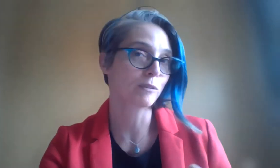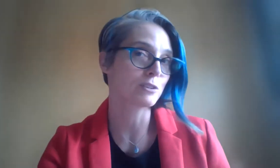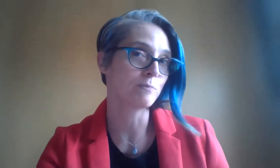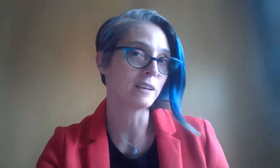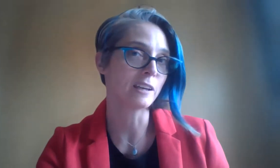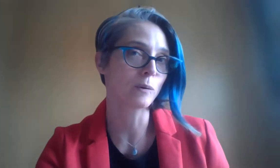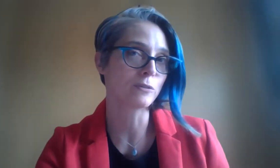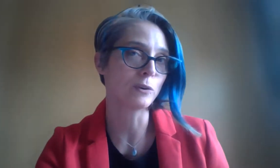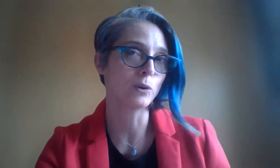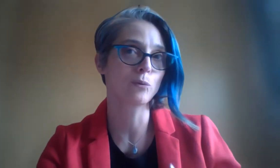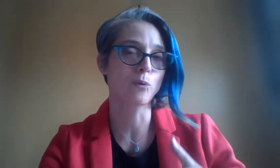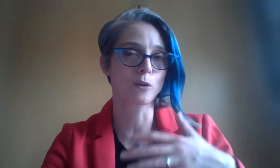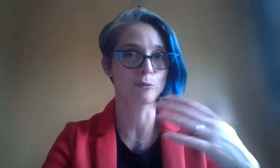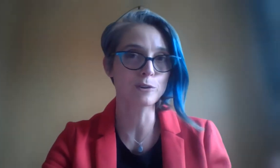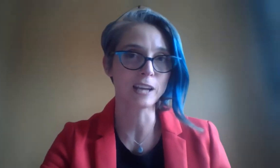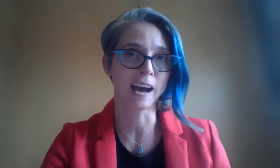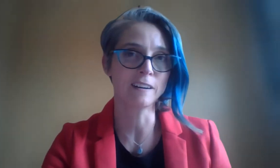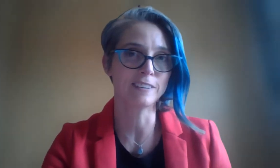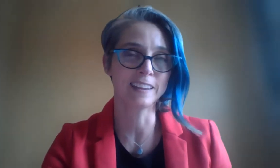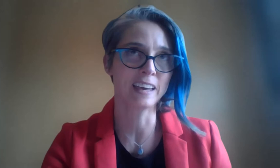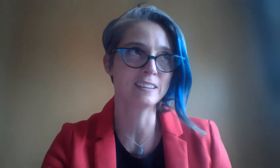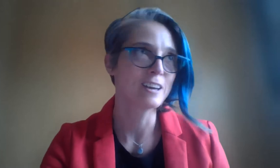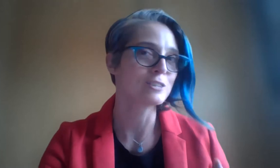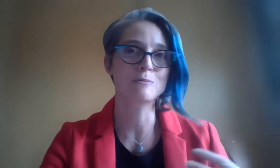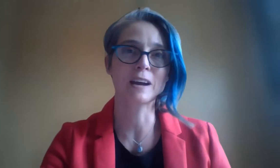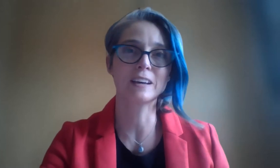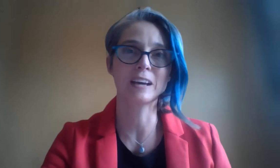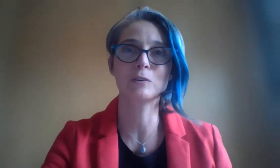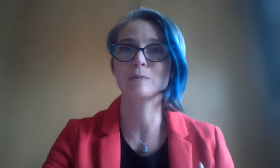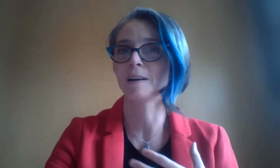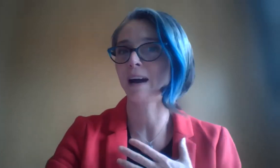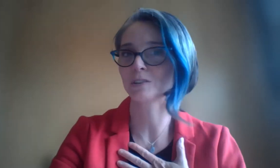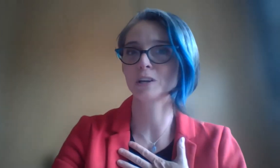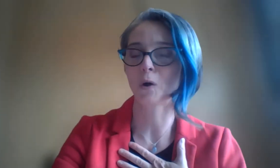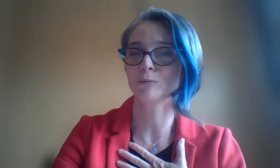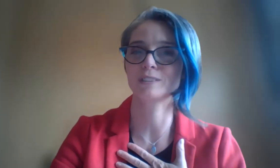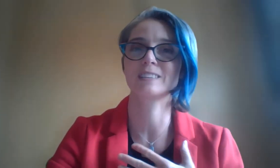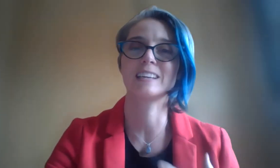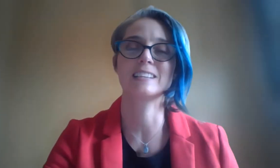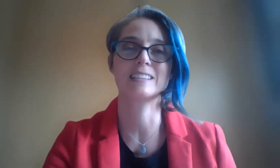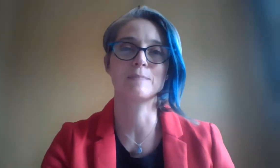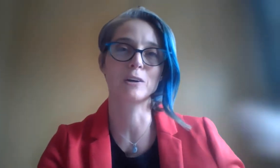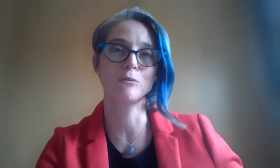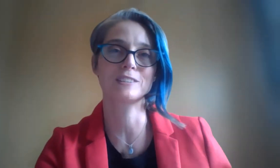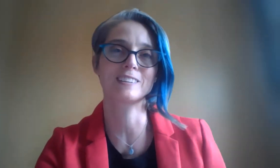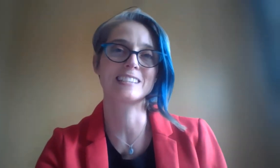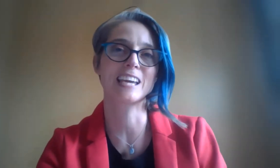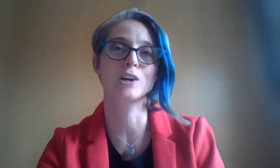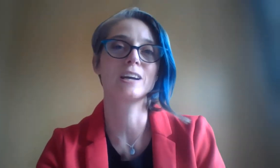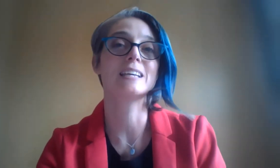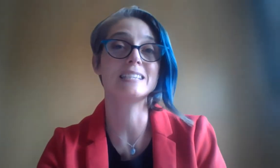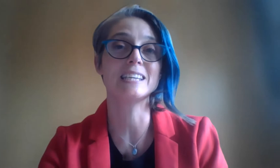get the privilege of being here with you for the first half and then to round that out I'm actually co-facilitating today my co